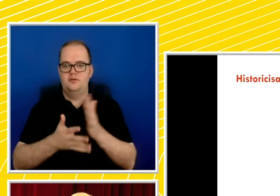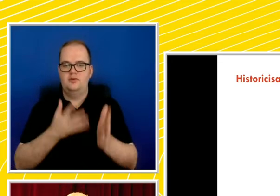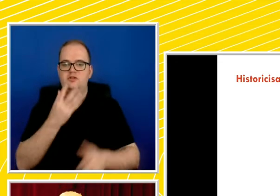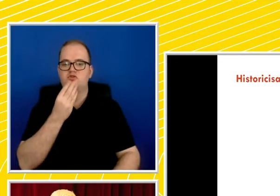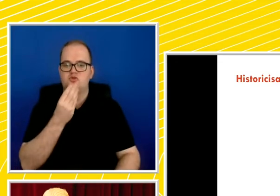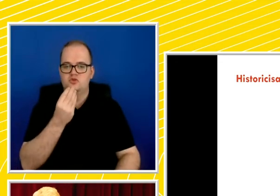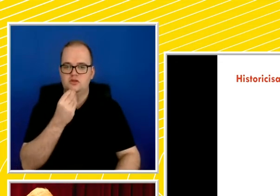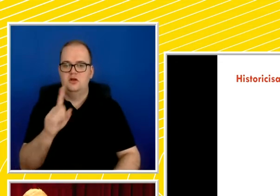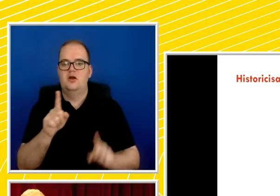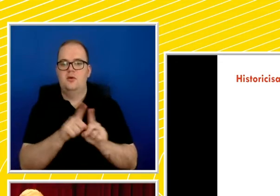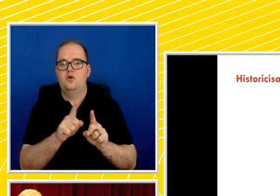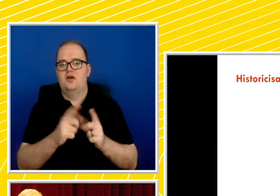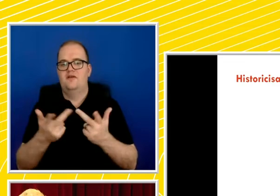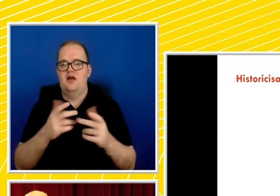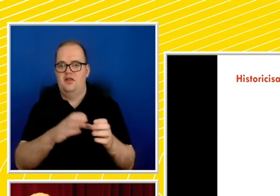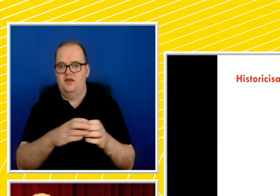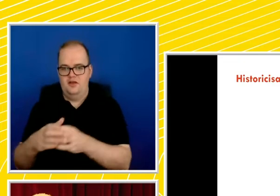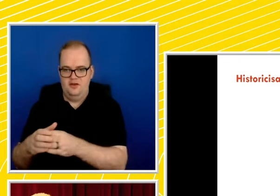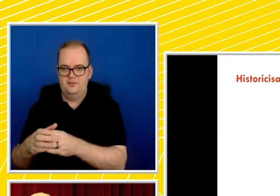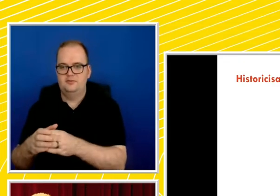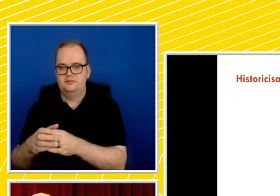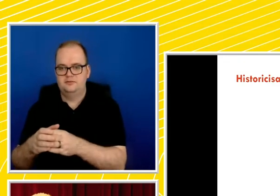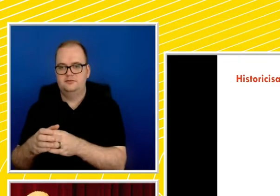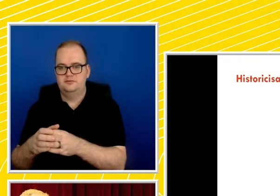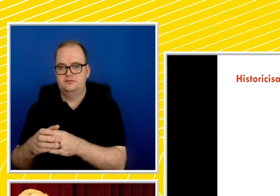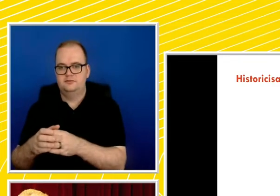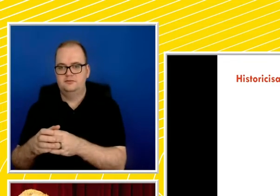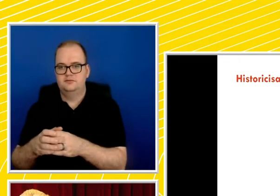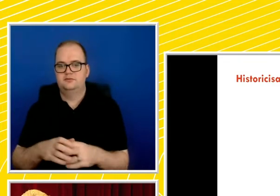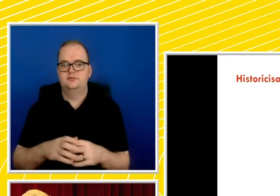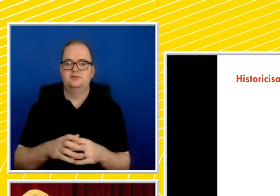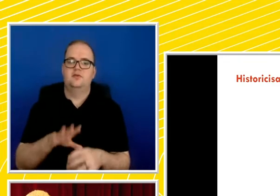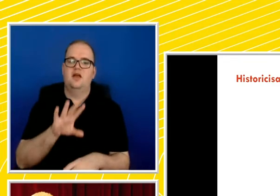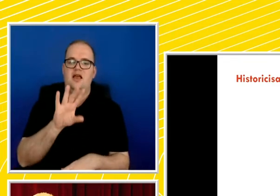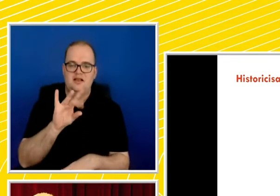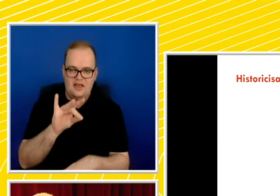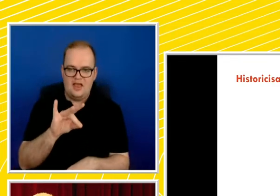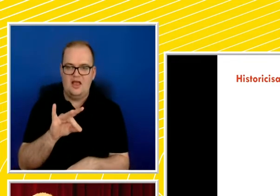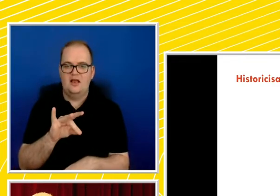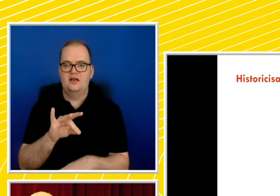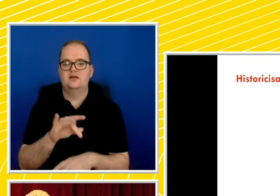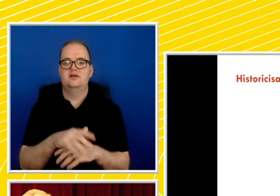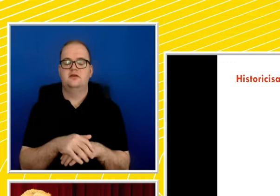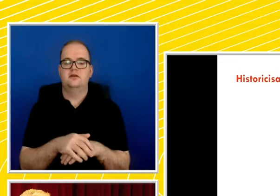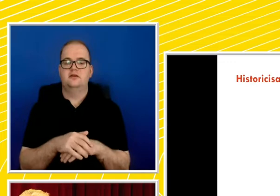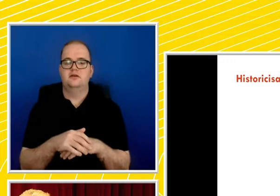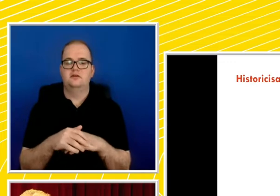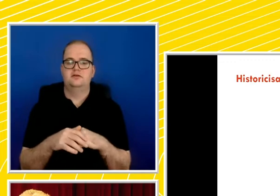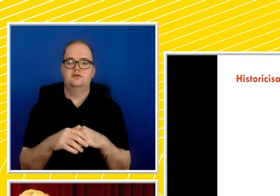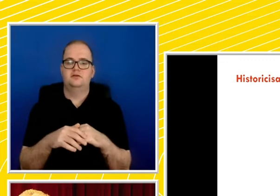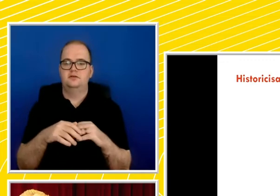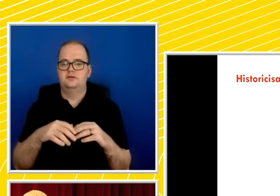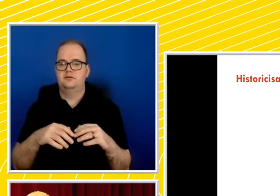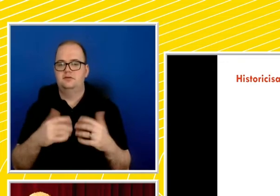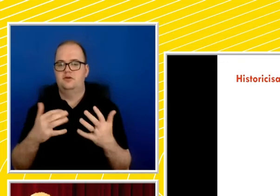victim groups such as Paparajimus against the Sinti and Roma people, the gay holocaust, the so-called pink triangle victims, the million or so Soviet